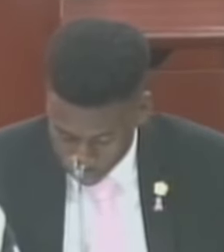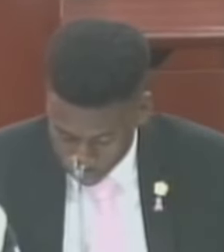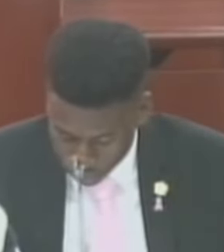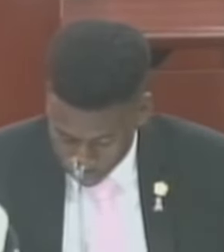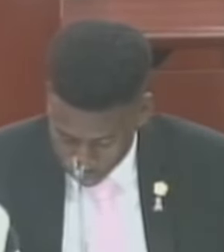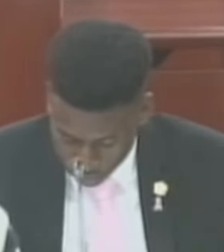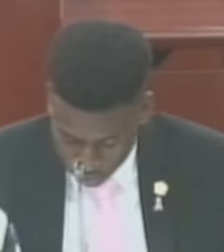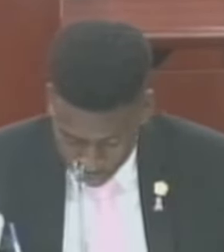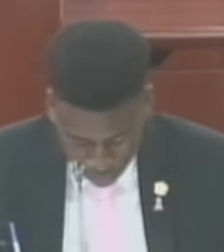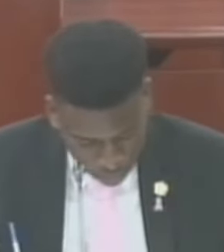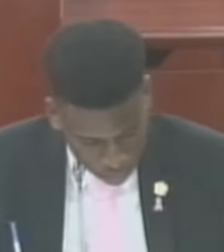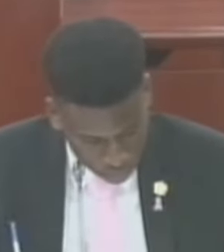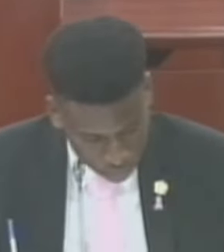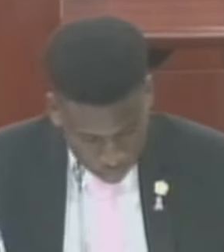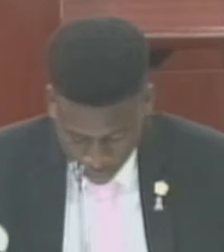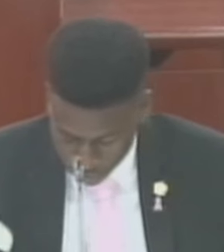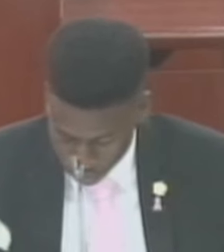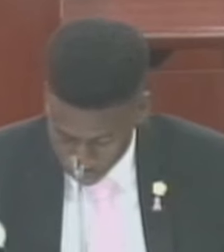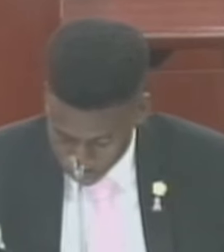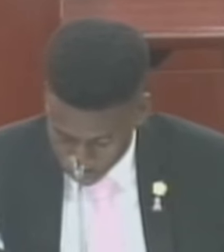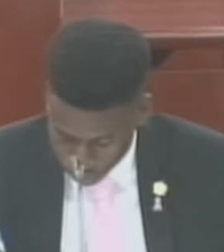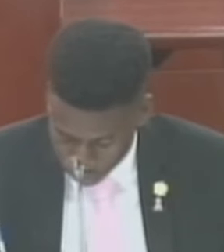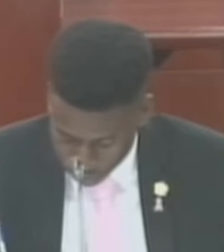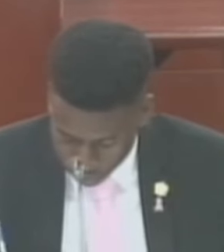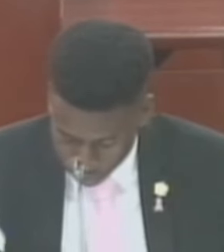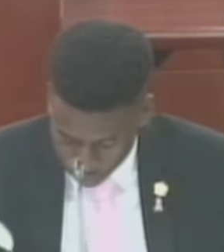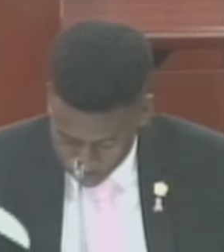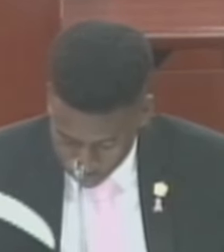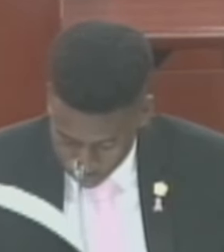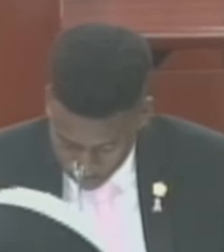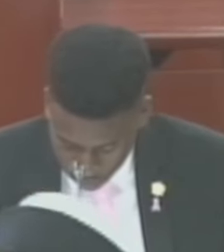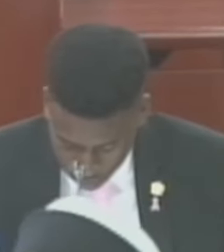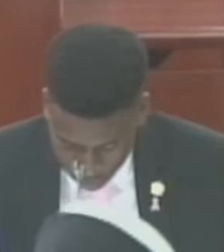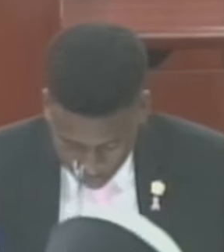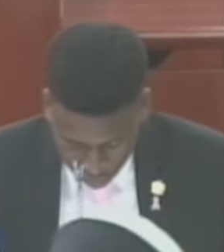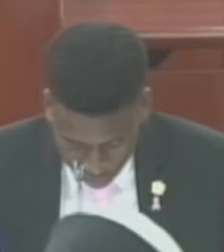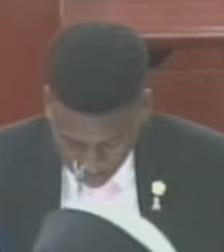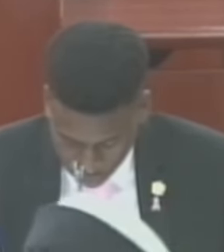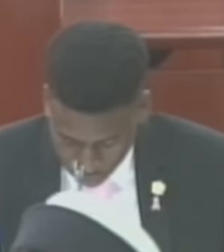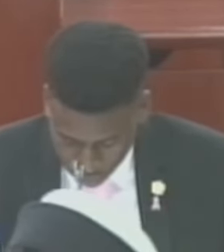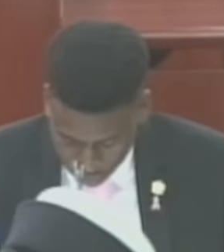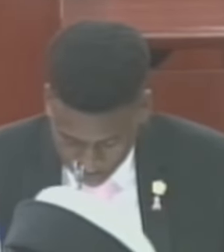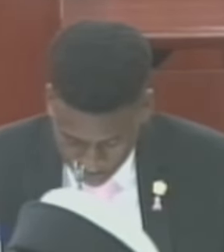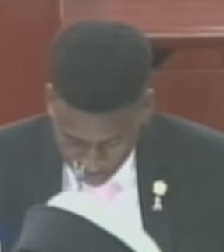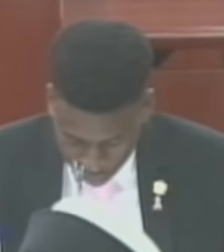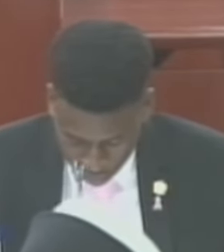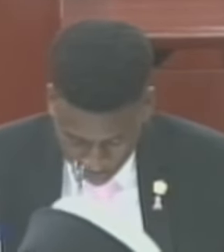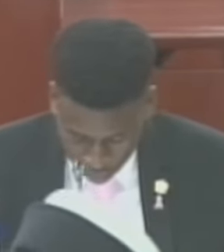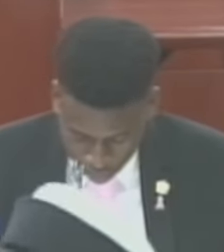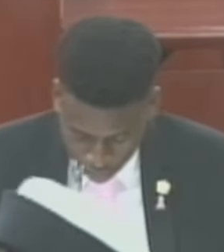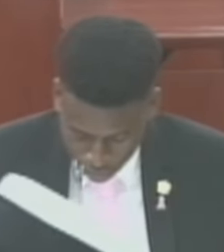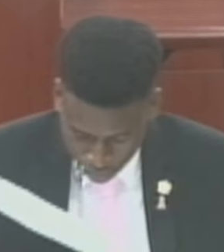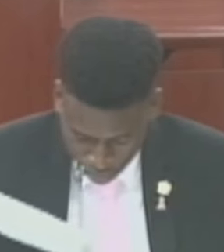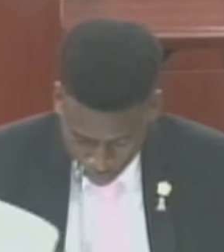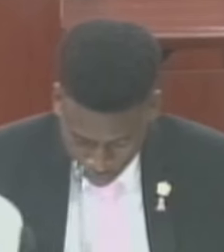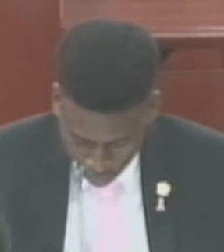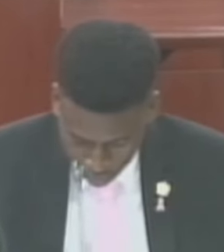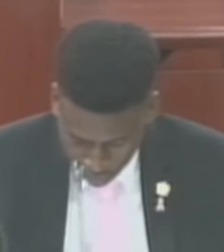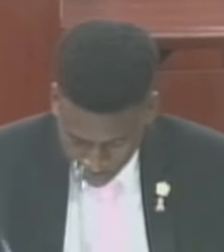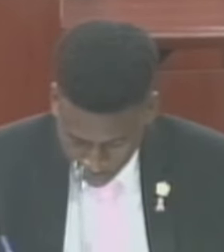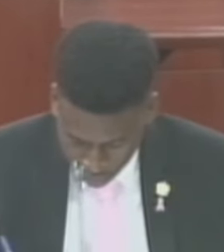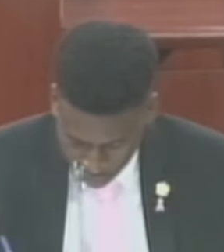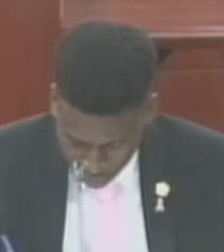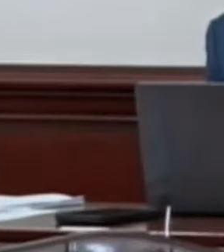And speaker, I rise again with your leave to report that the bill